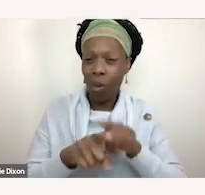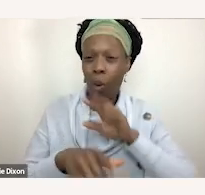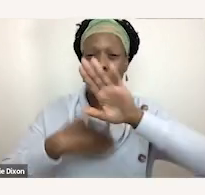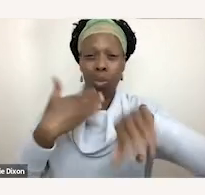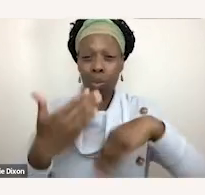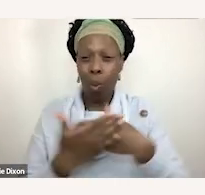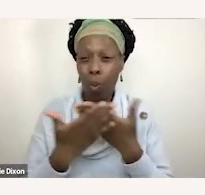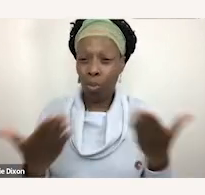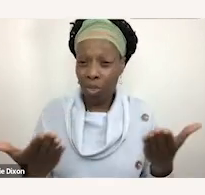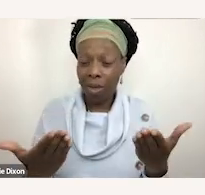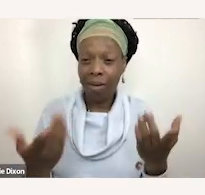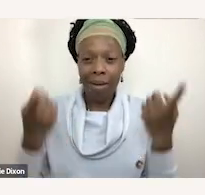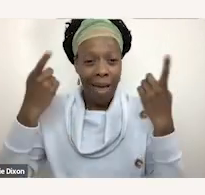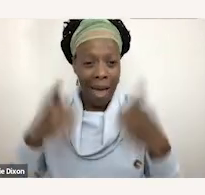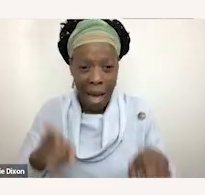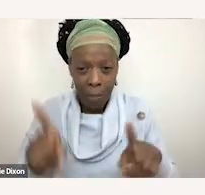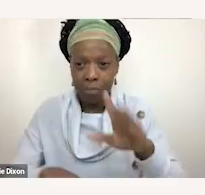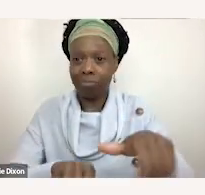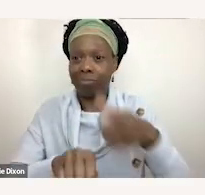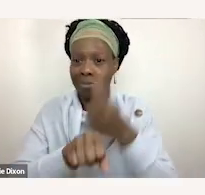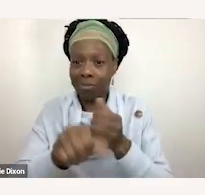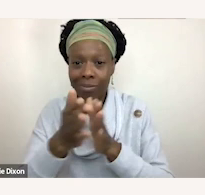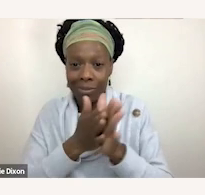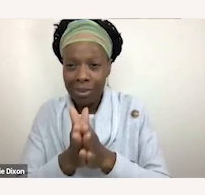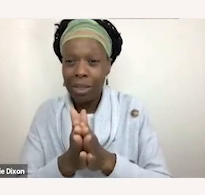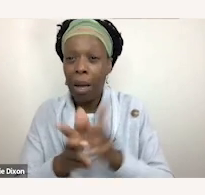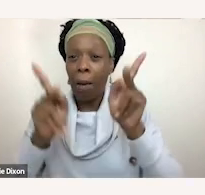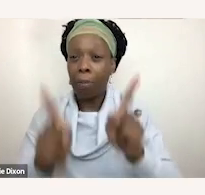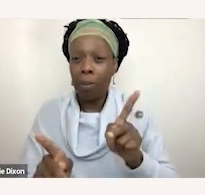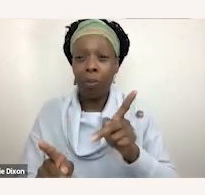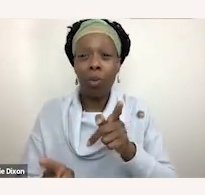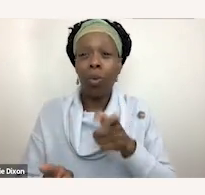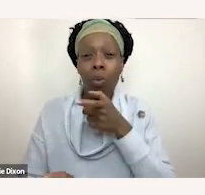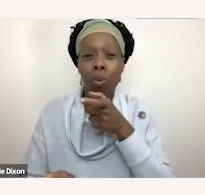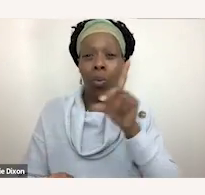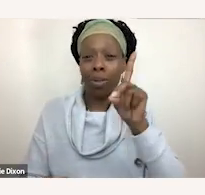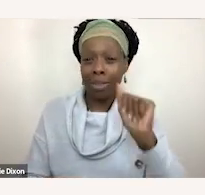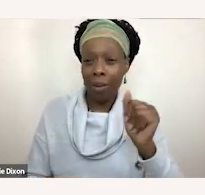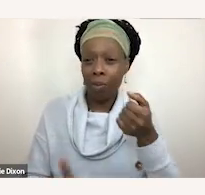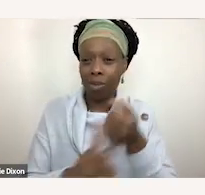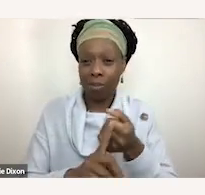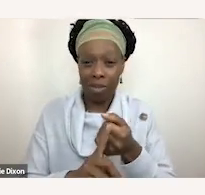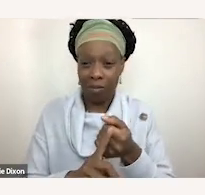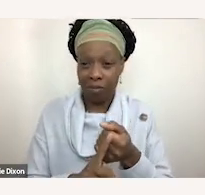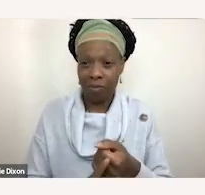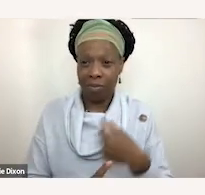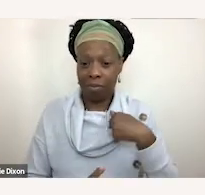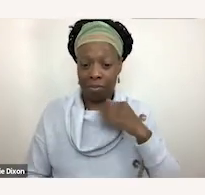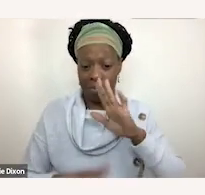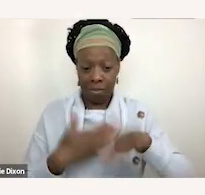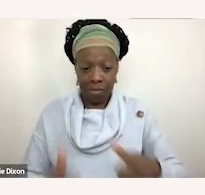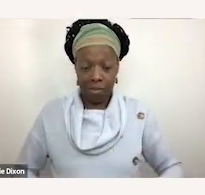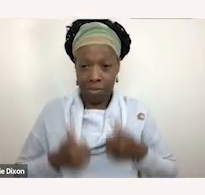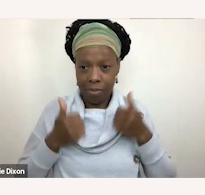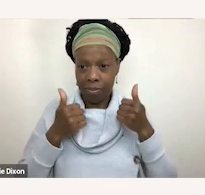by disabled people themselves and i have lived my whole life uh as a disabled person and